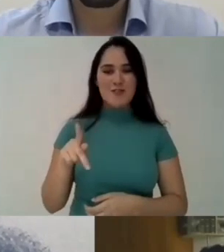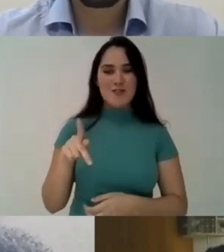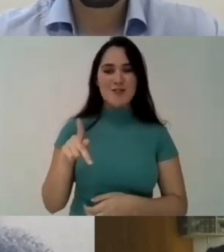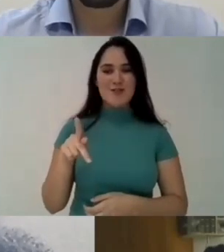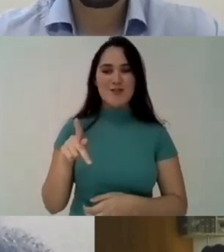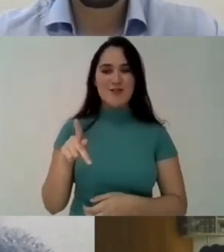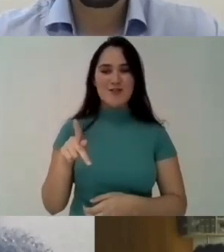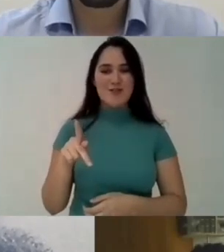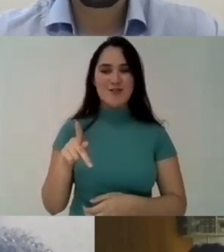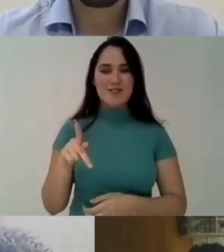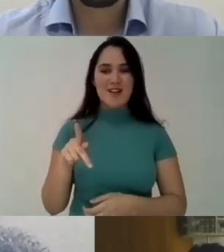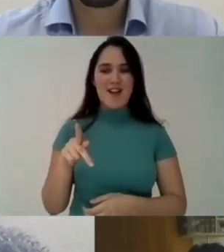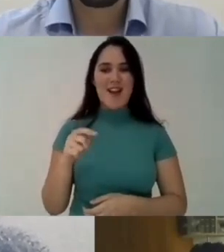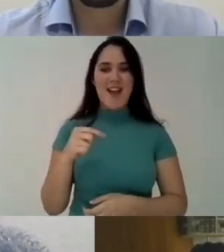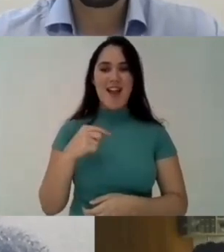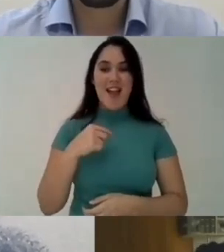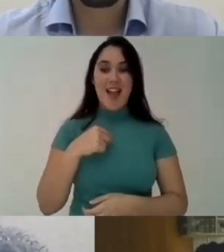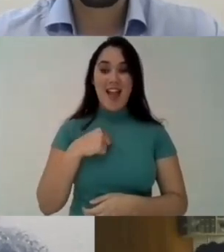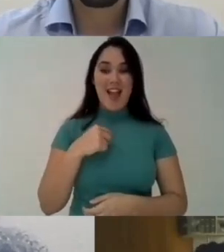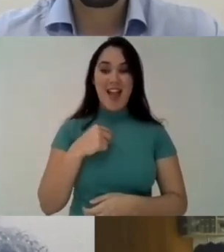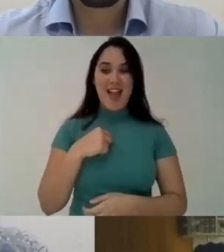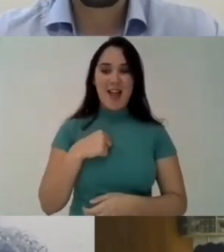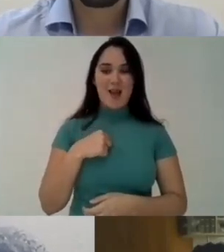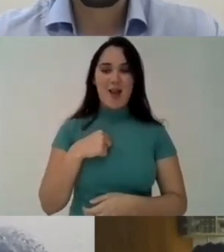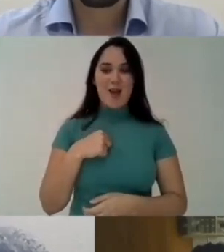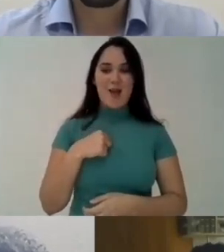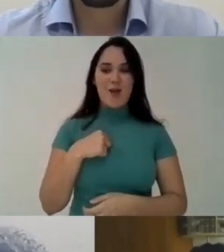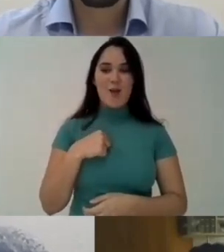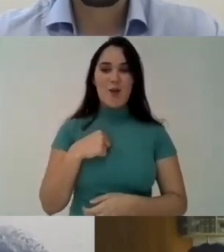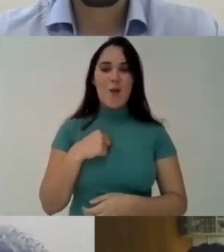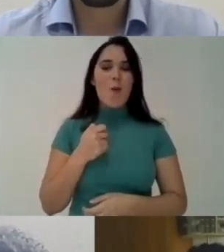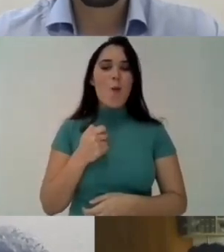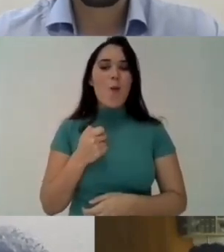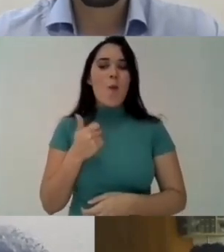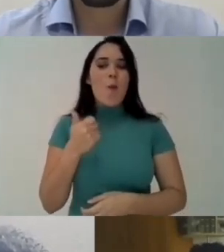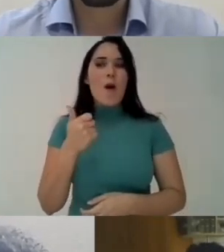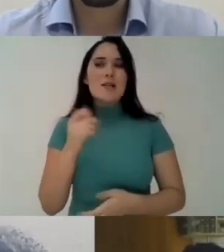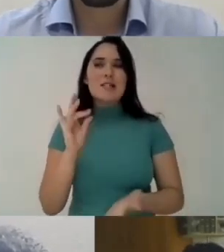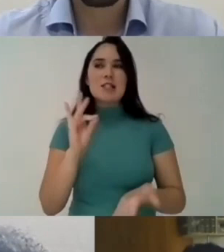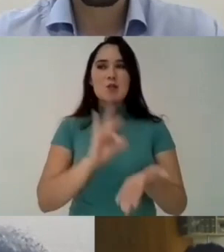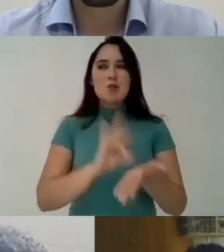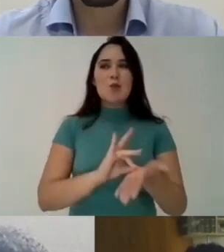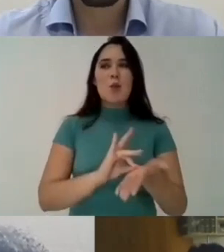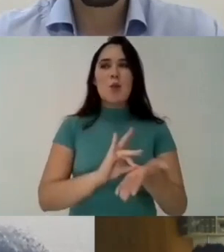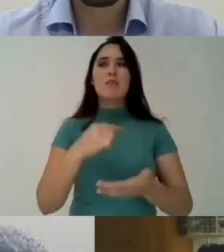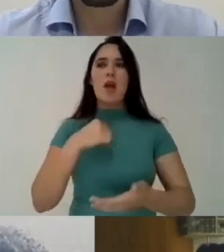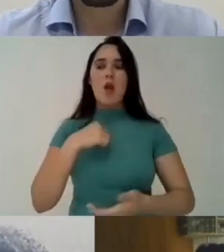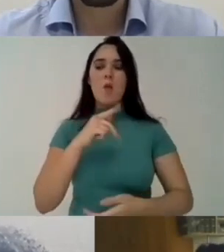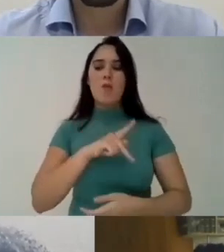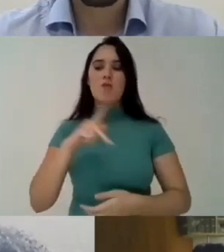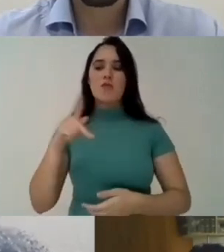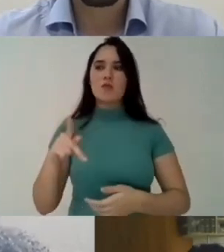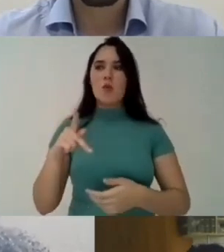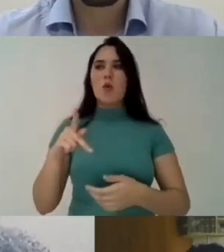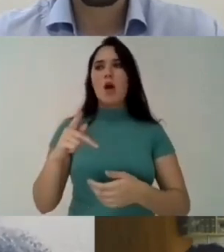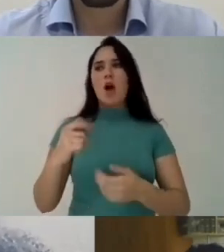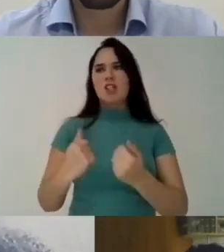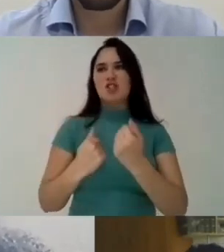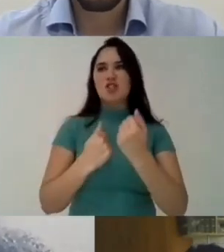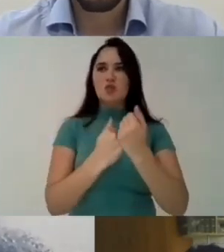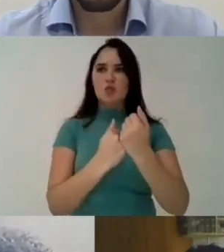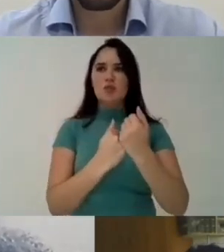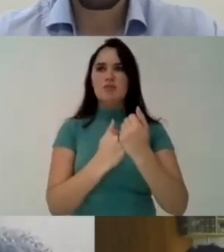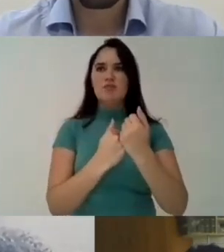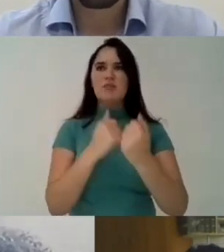full